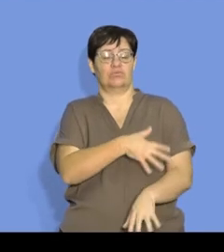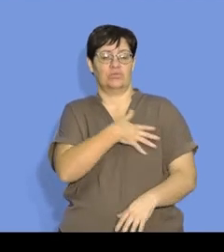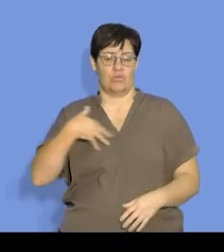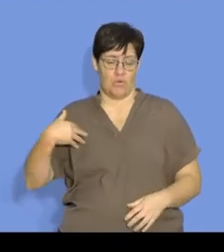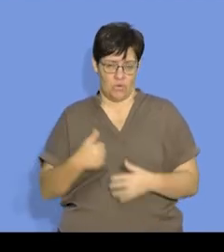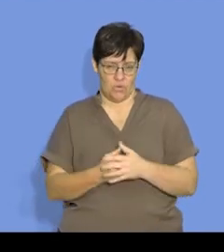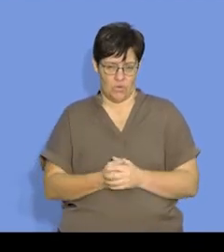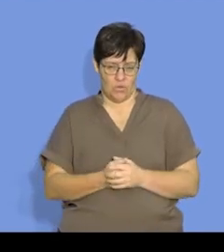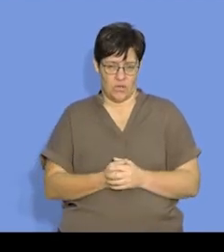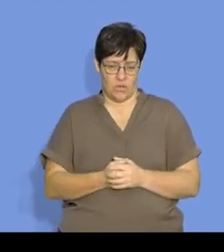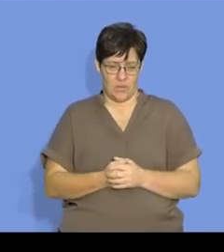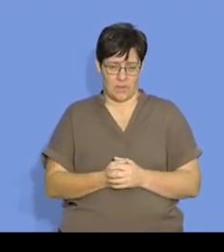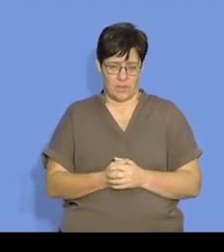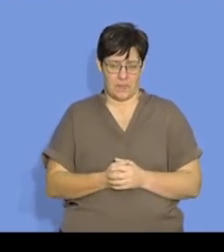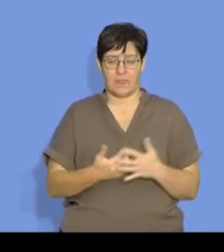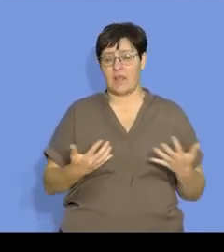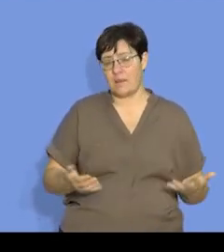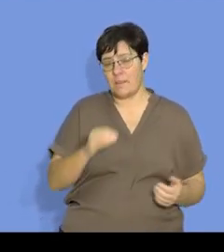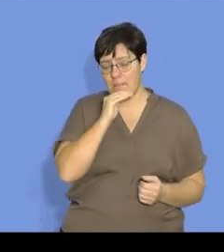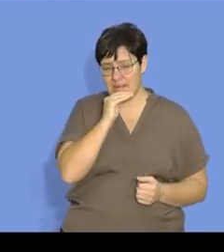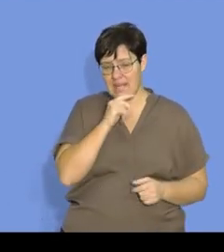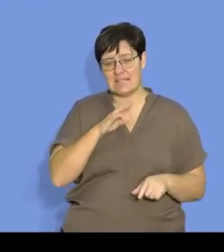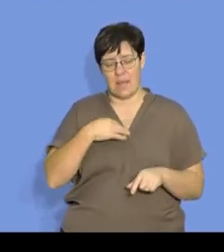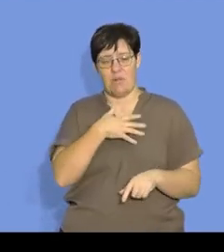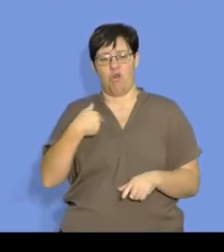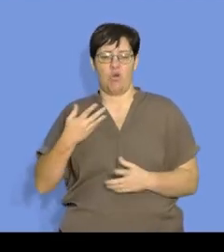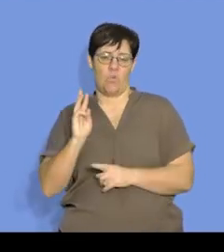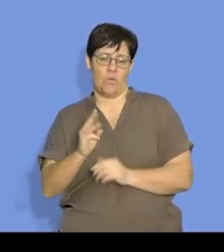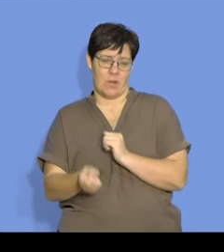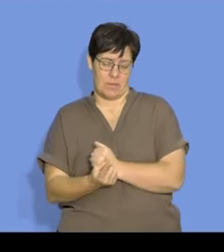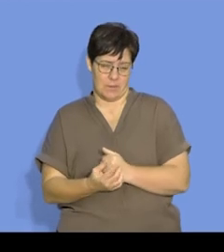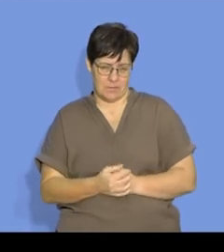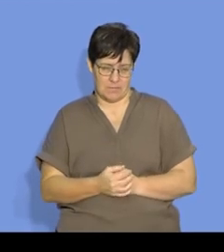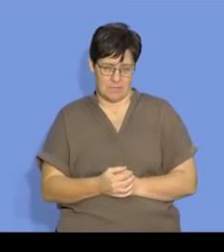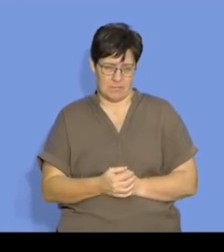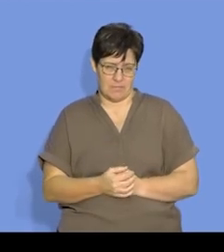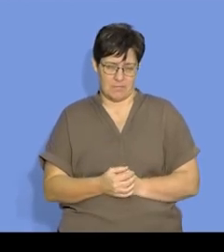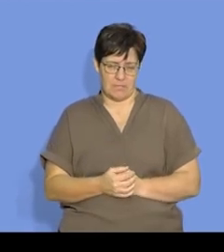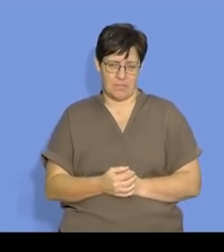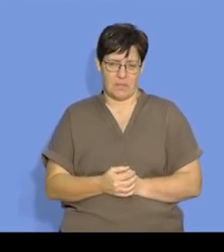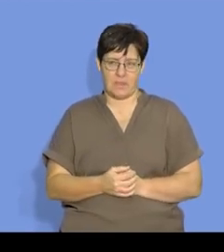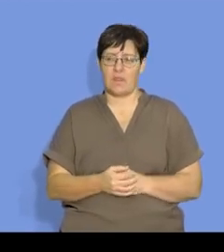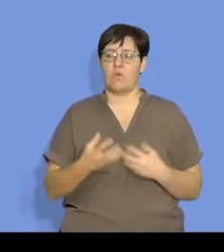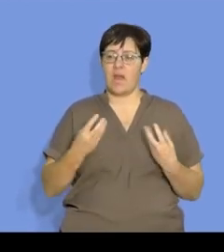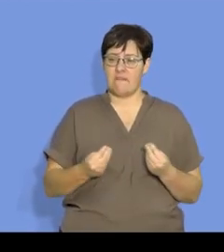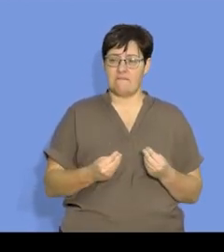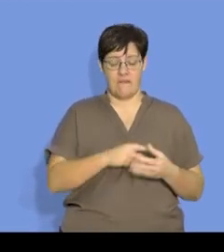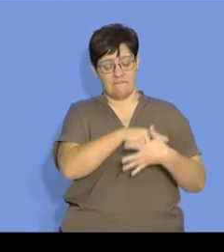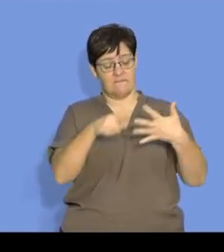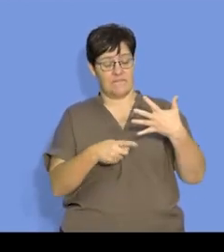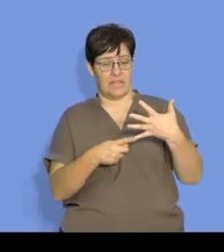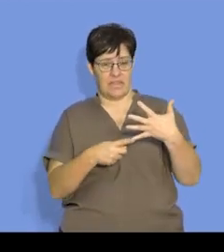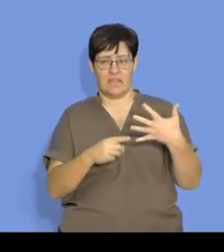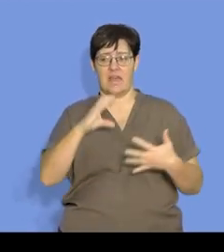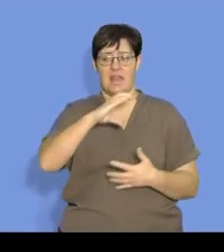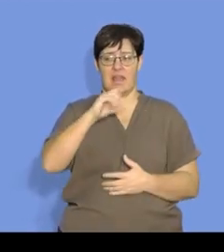slow reaction, and a low rate, meaning longer time. Then, catalyst. When we